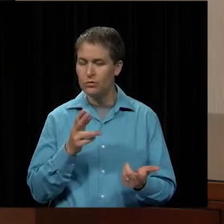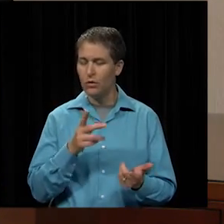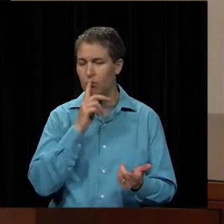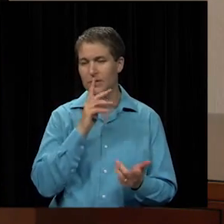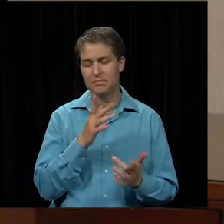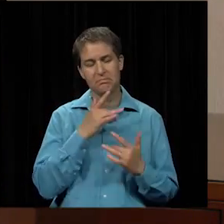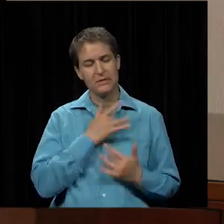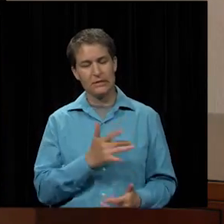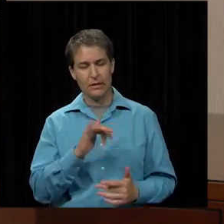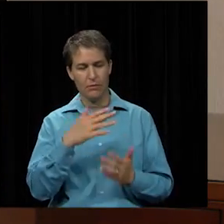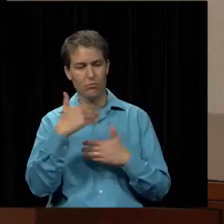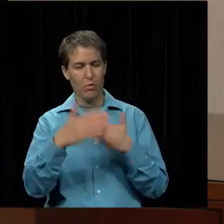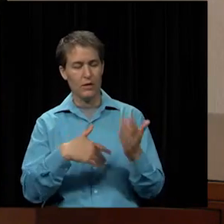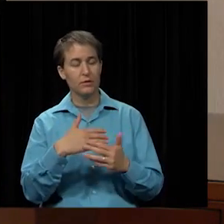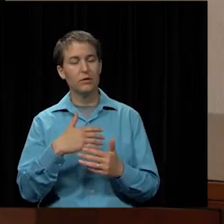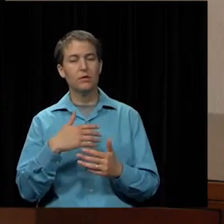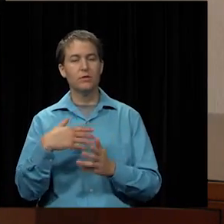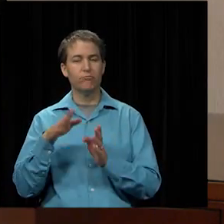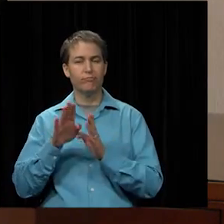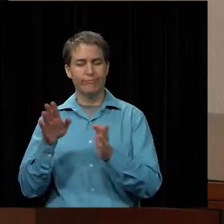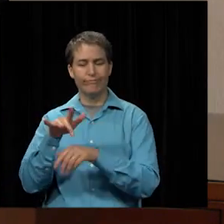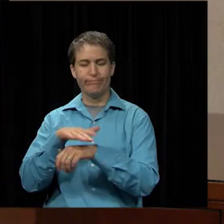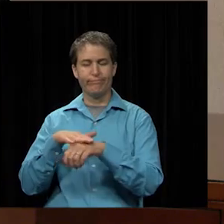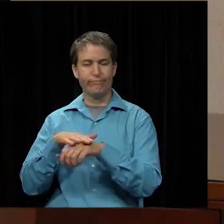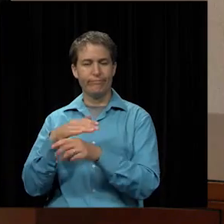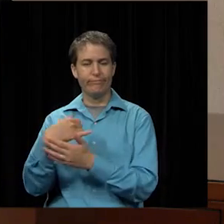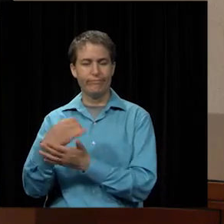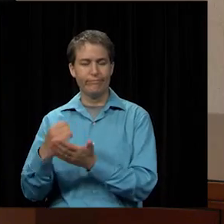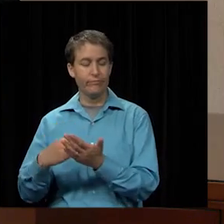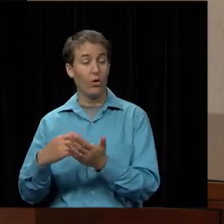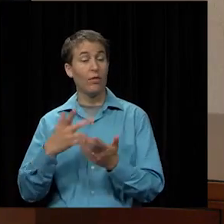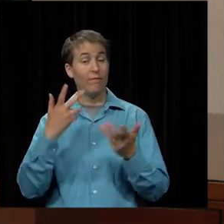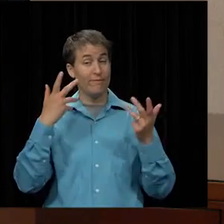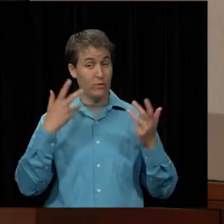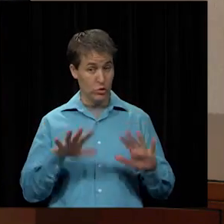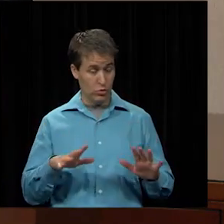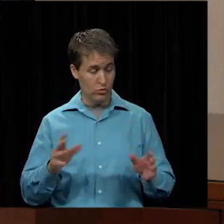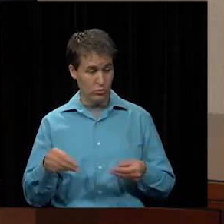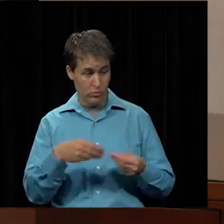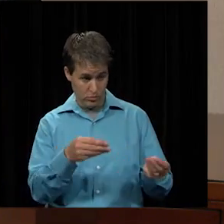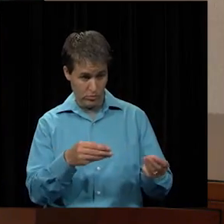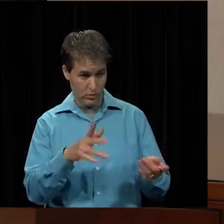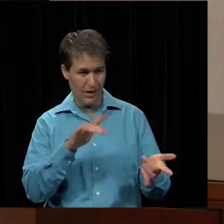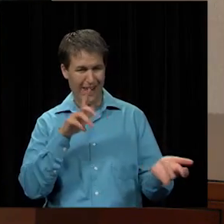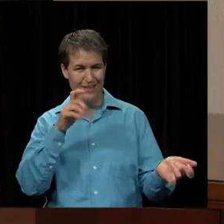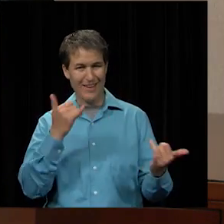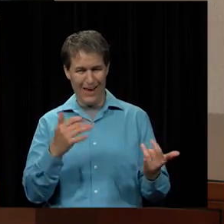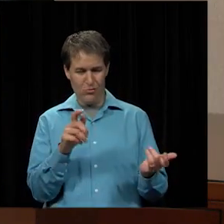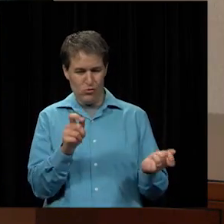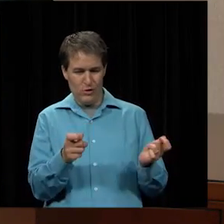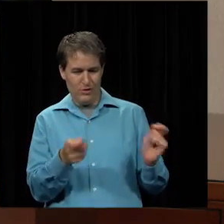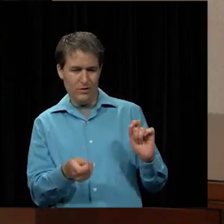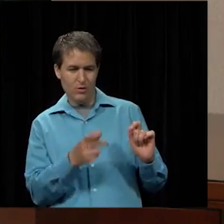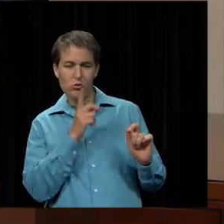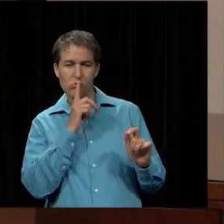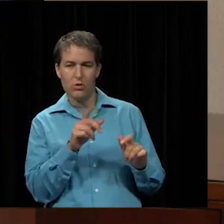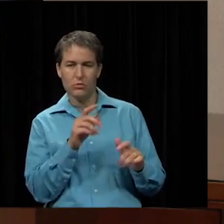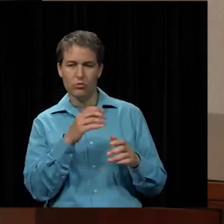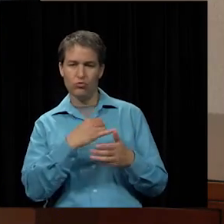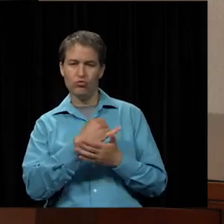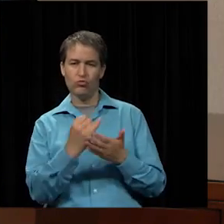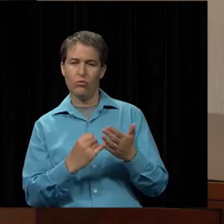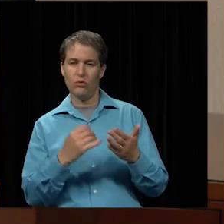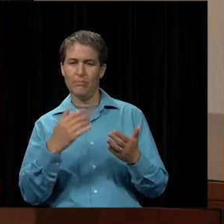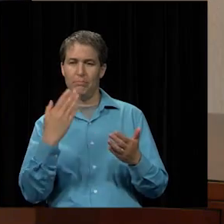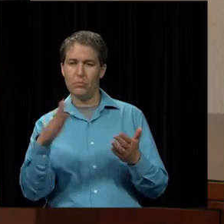of that process, the schematic design, design development has been completed. We're just now turning that into working drawings. And obviously there'll